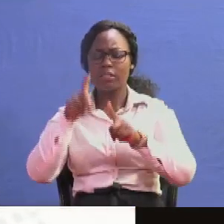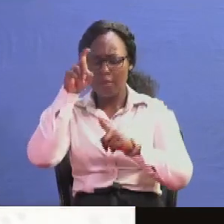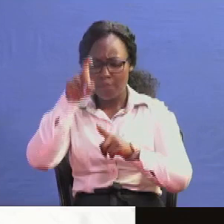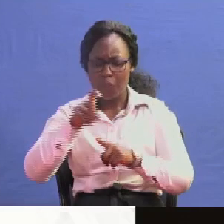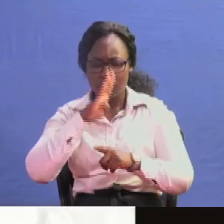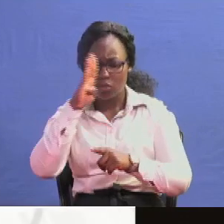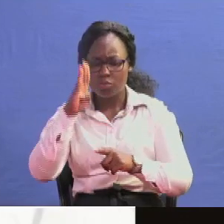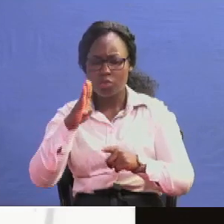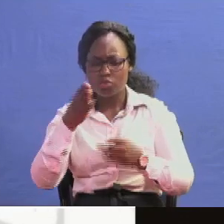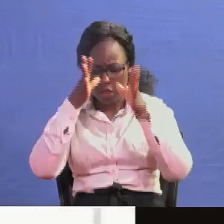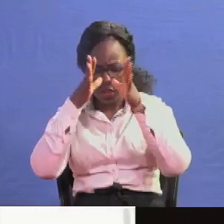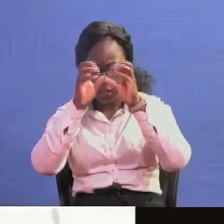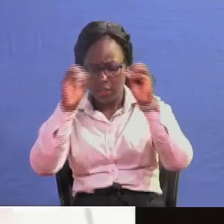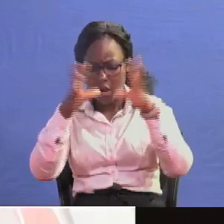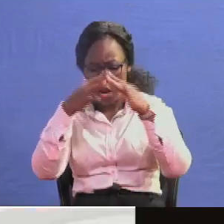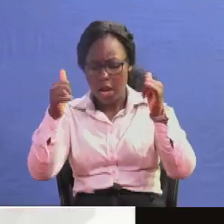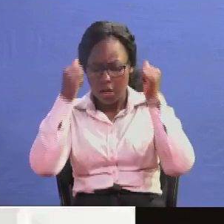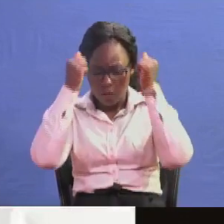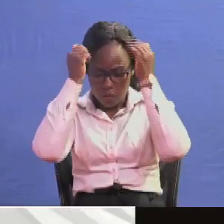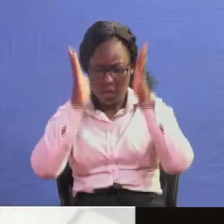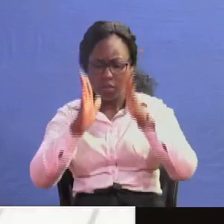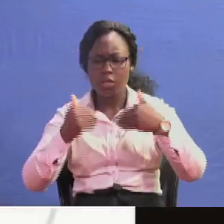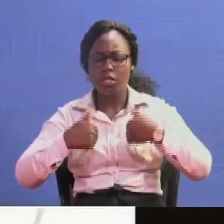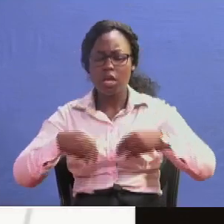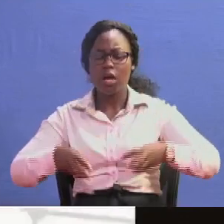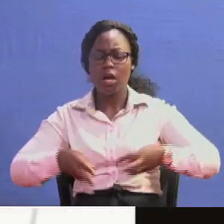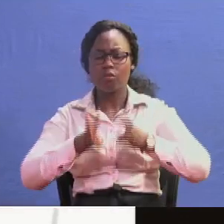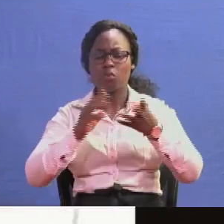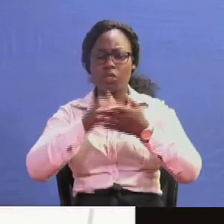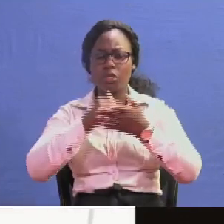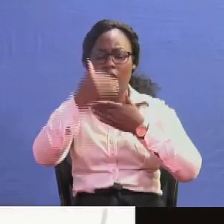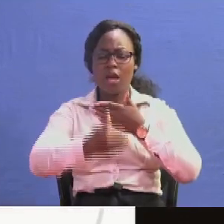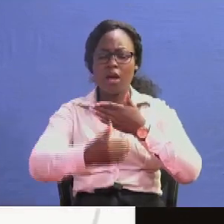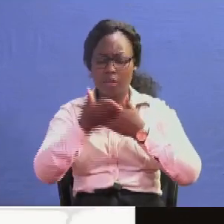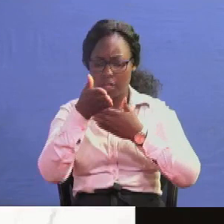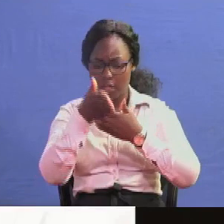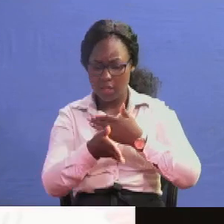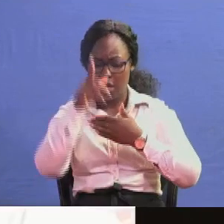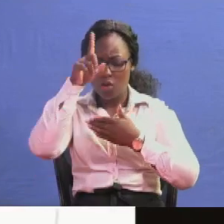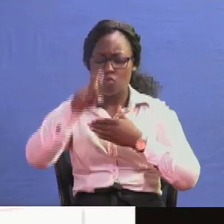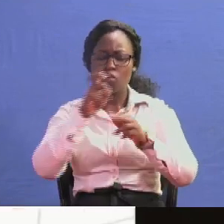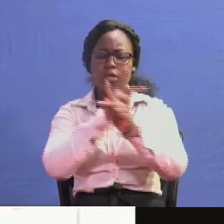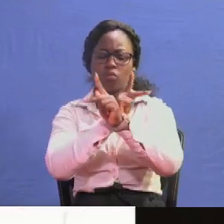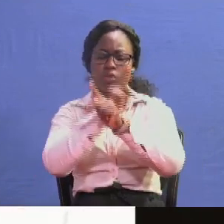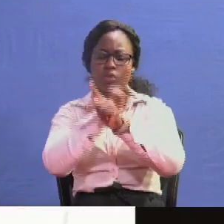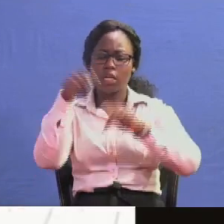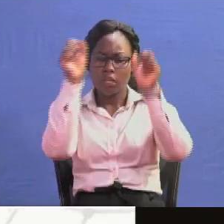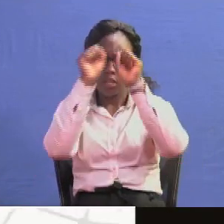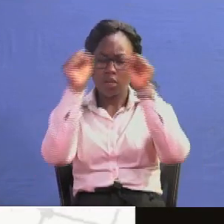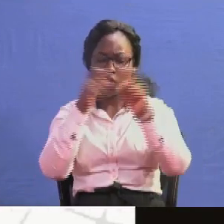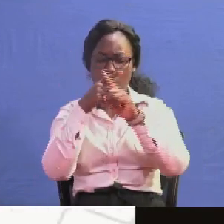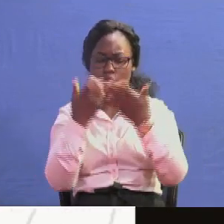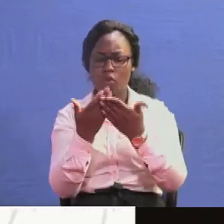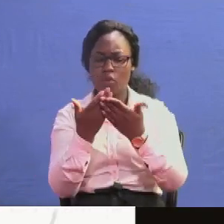prone to manipulation and even as students choose their pathways after grade 12 we must protect this system thank you from the